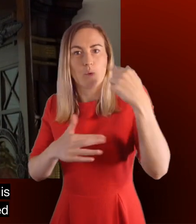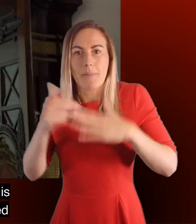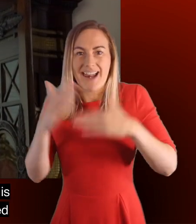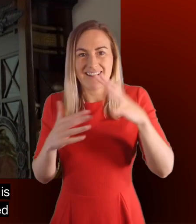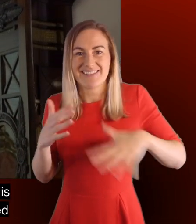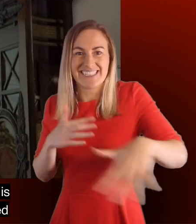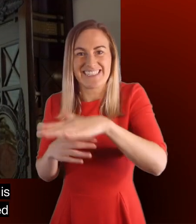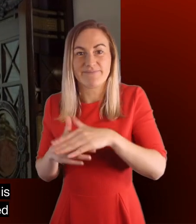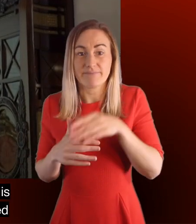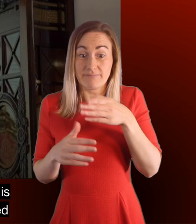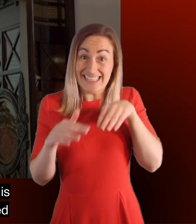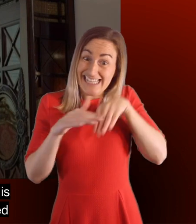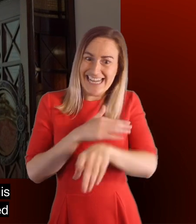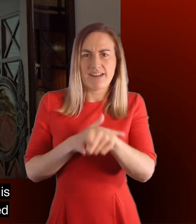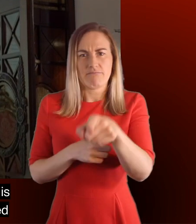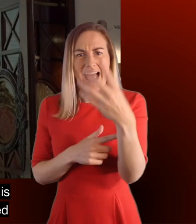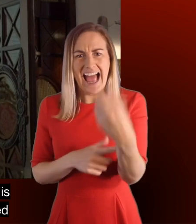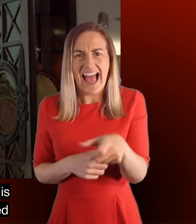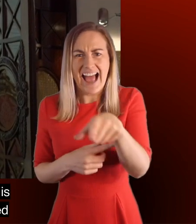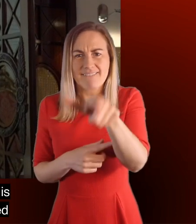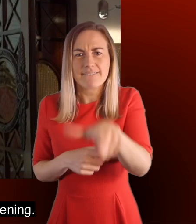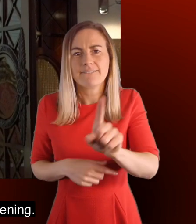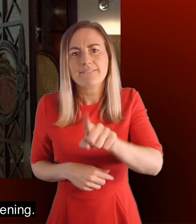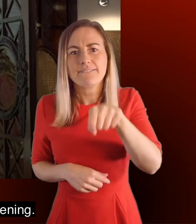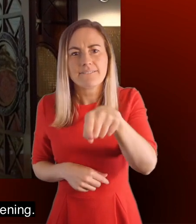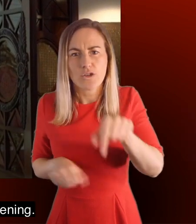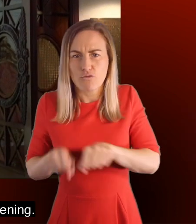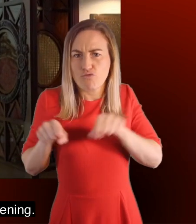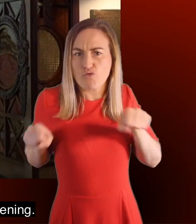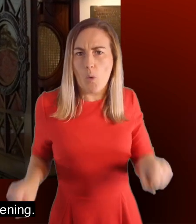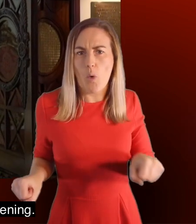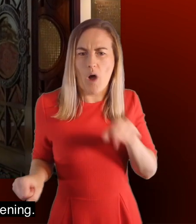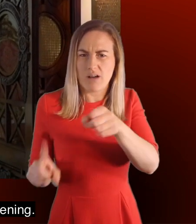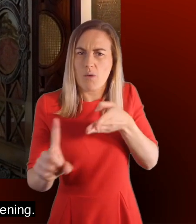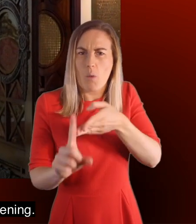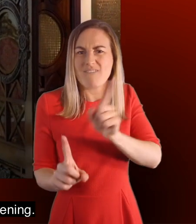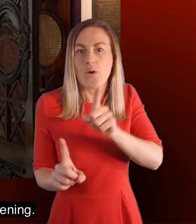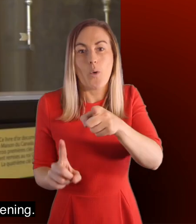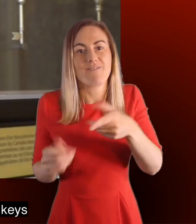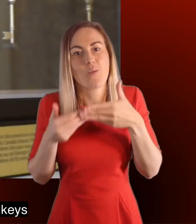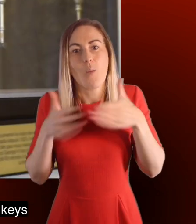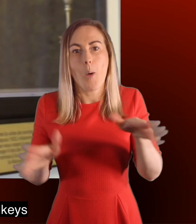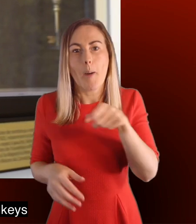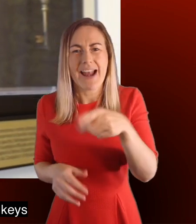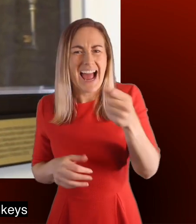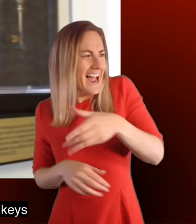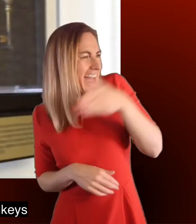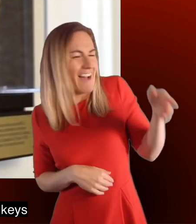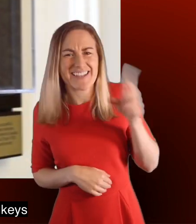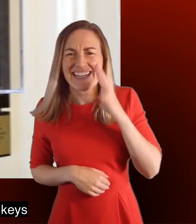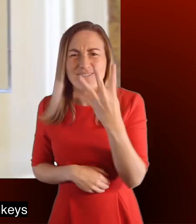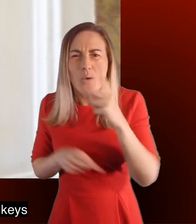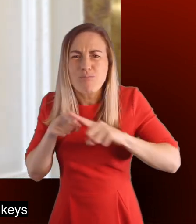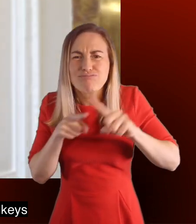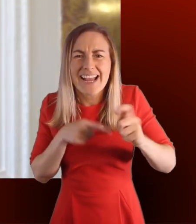The entrance they used on this grand occasion is now marked with a throne made just for the opening. To the left we can also